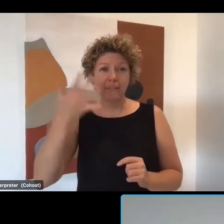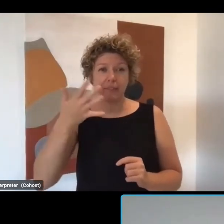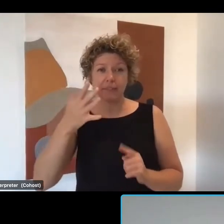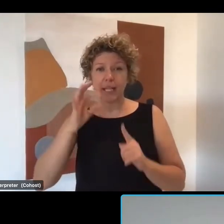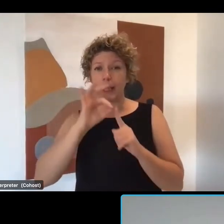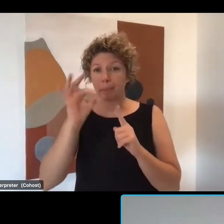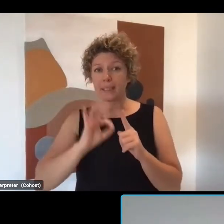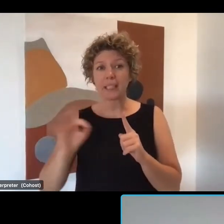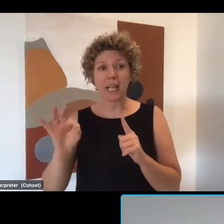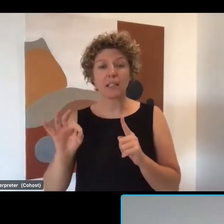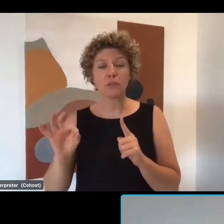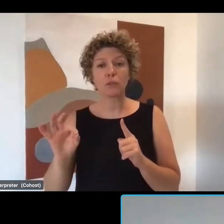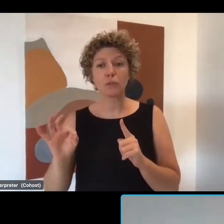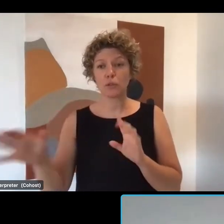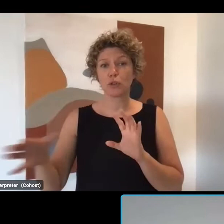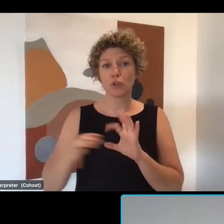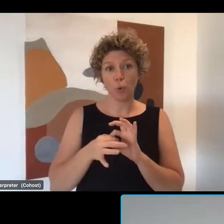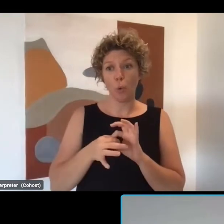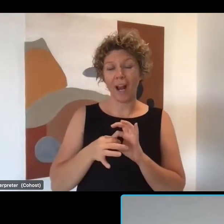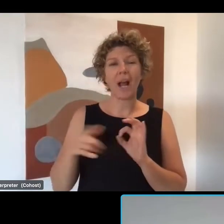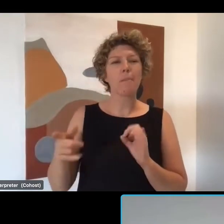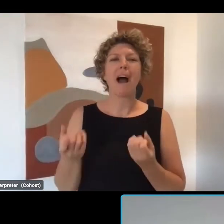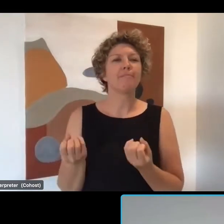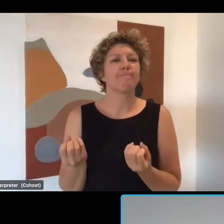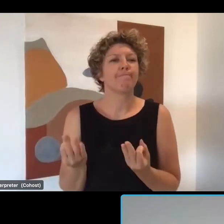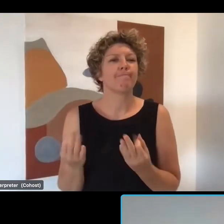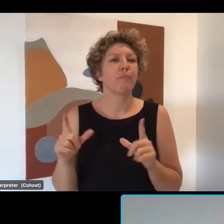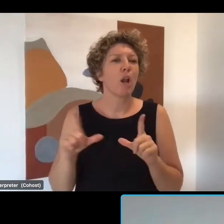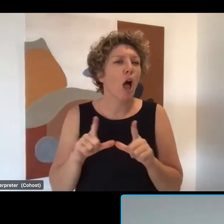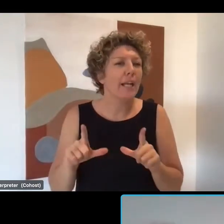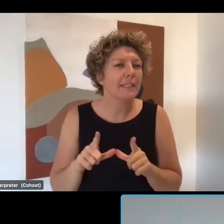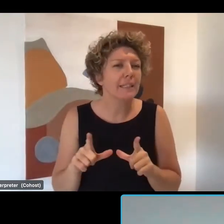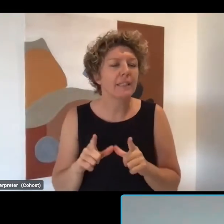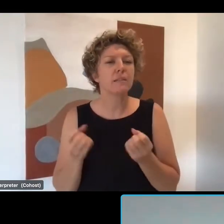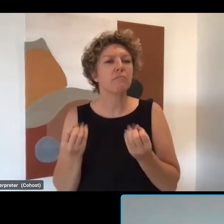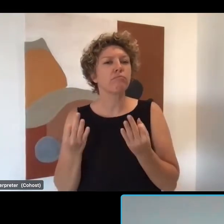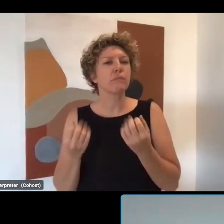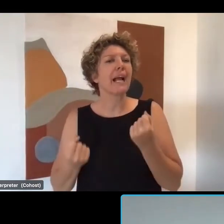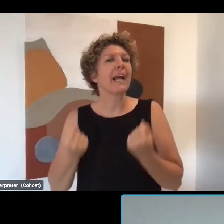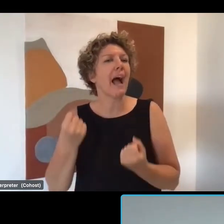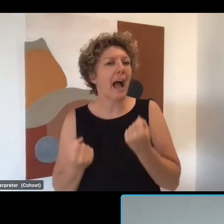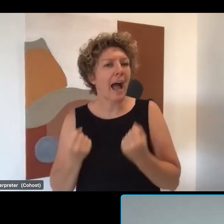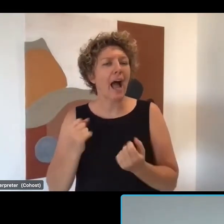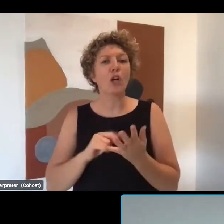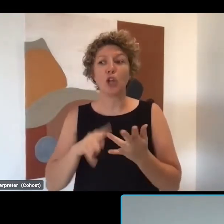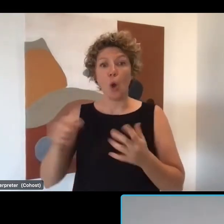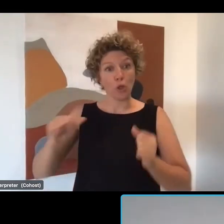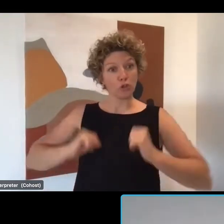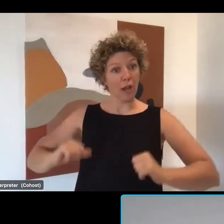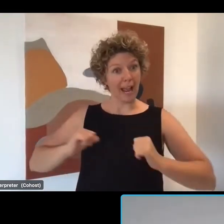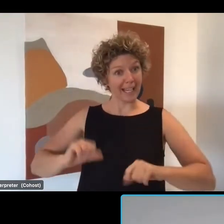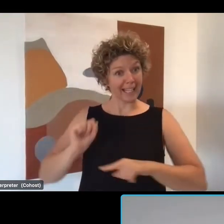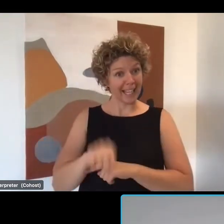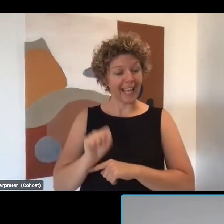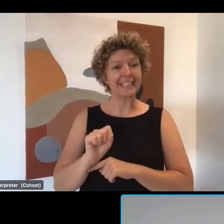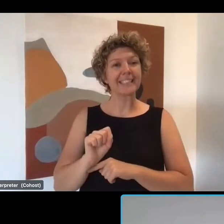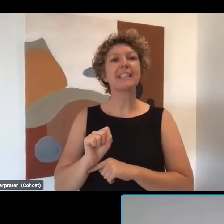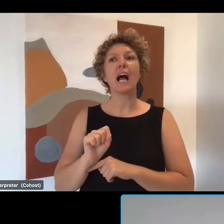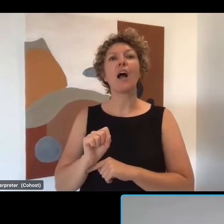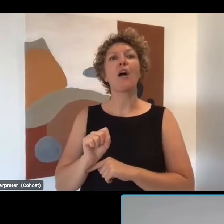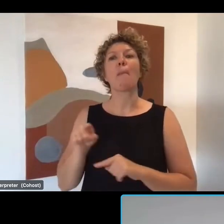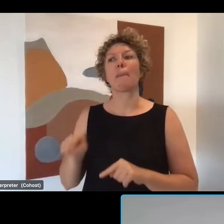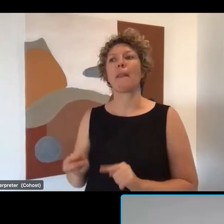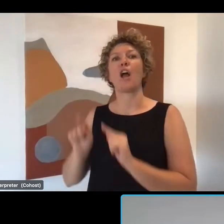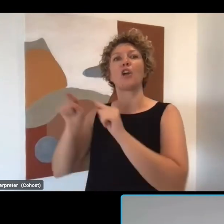coming through the project don't drive. They don't have a licence and don't have a car. So we are getting them in and getting them trained and we're pushing them back out to